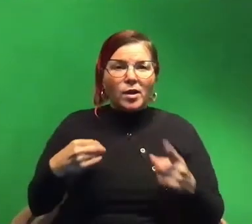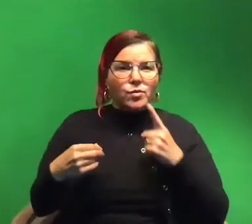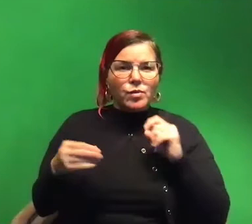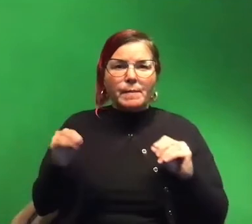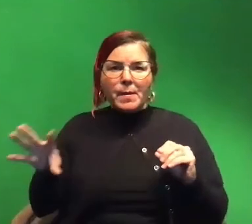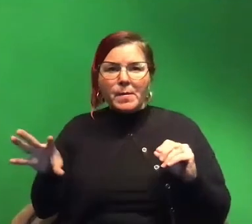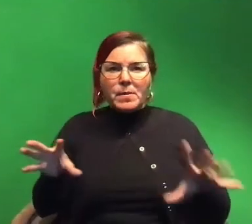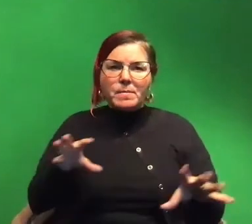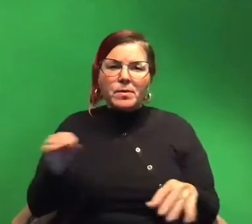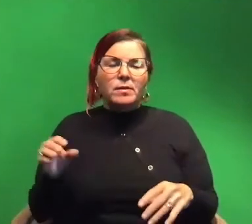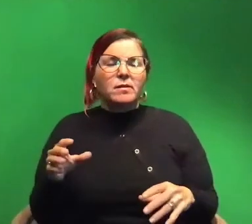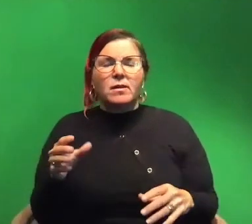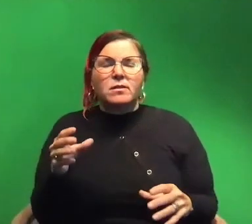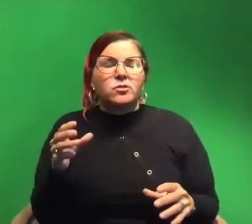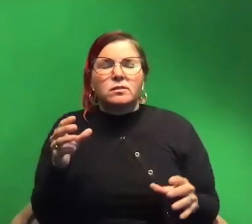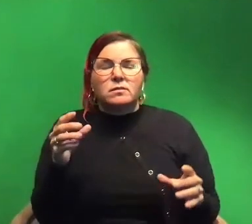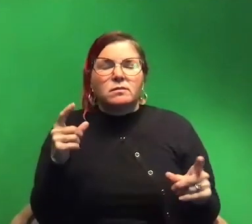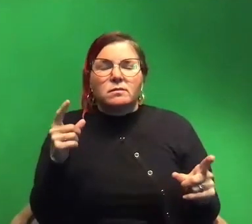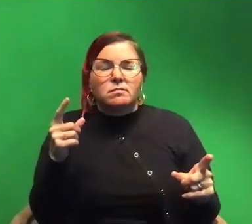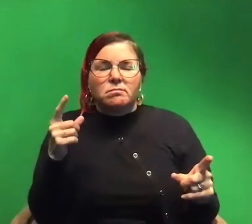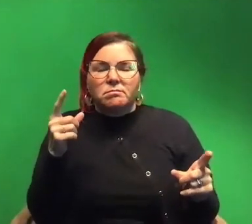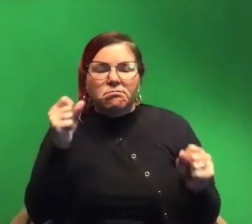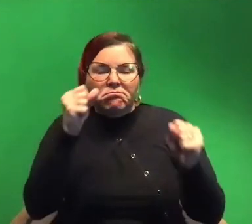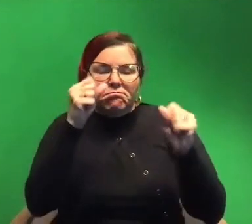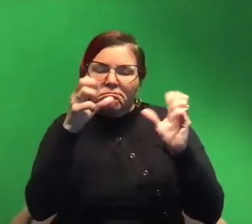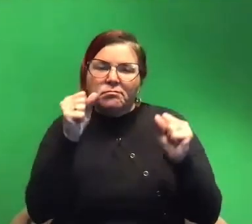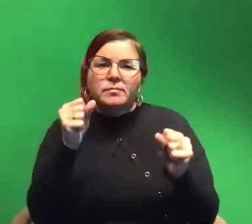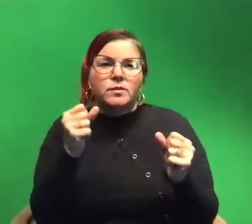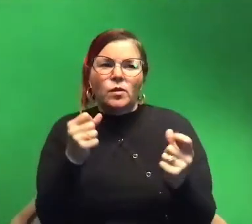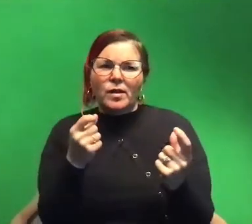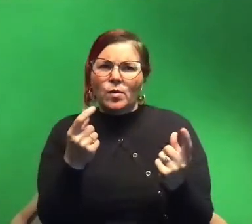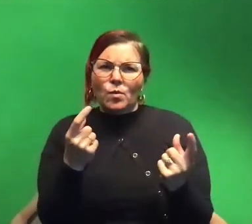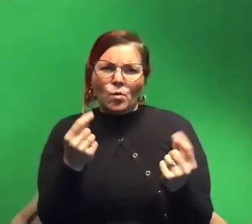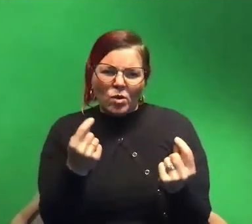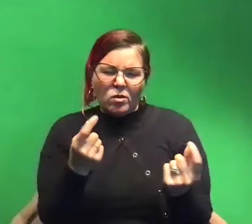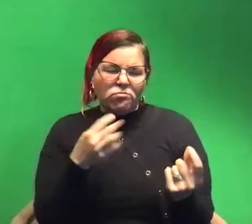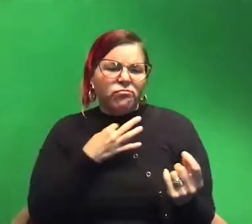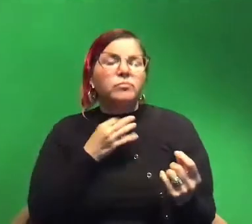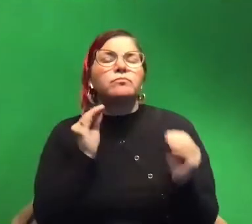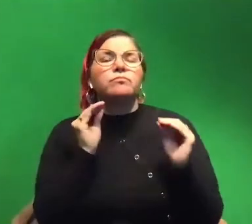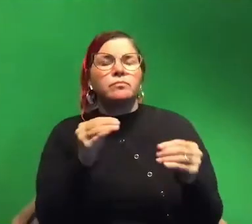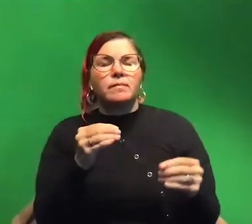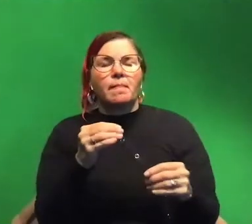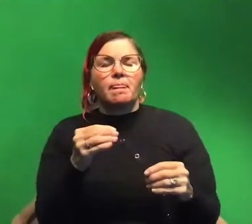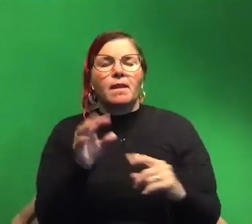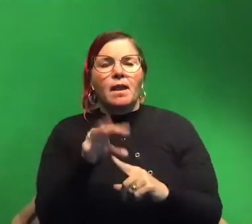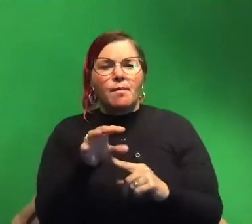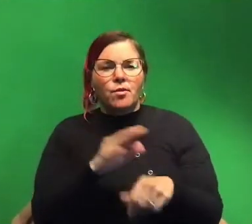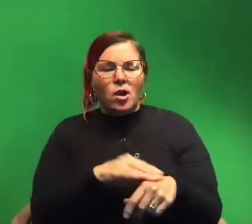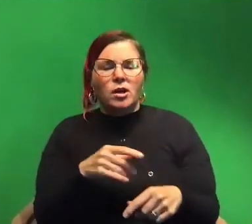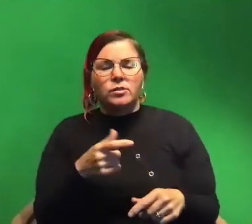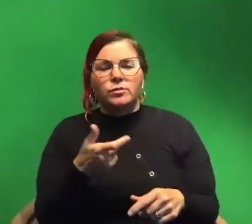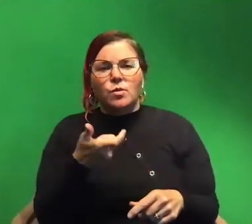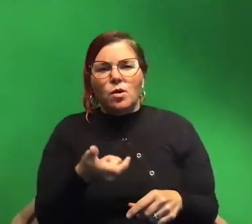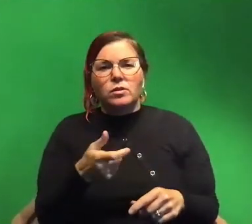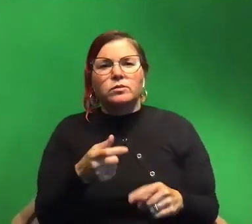they're stunning and really cool and so people wanted to know like what are these squid getting up to so they put a camera on it um to watch with that and